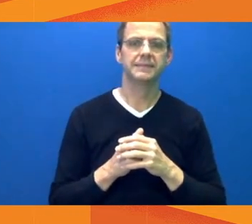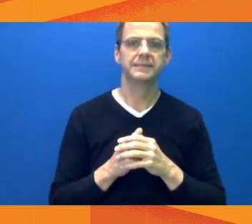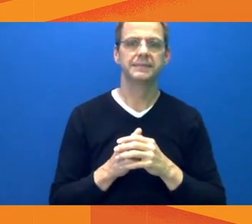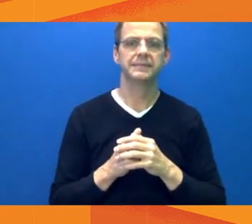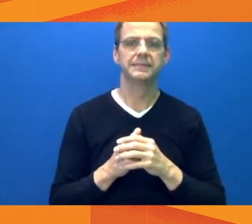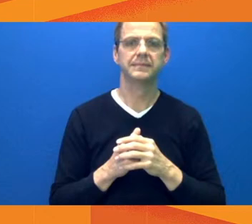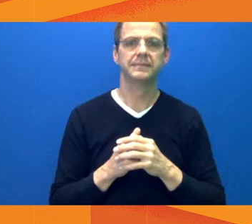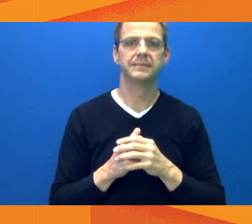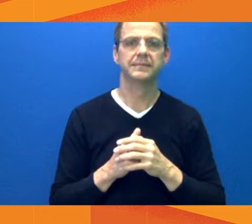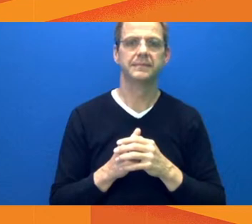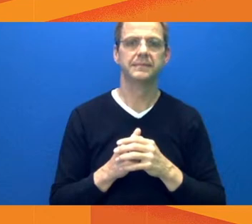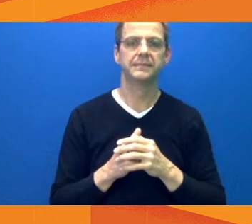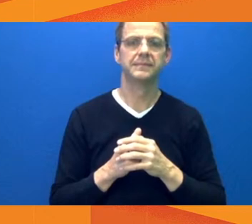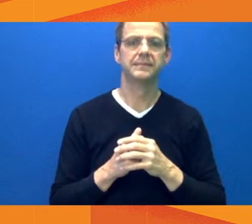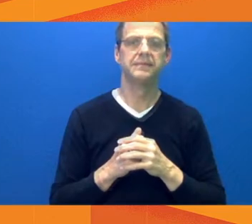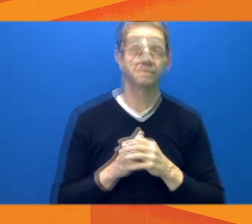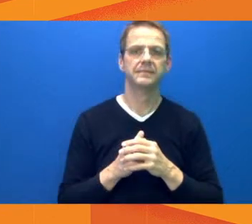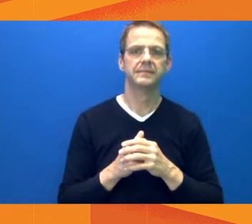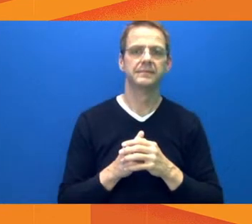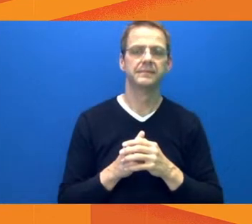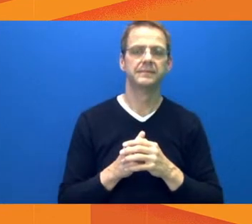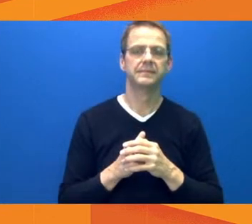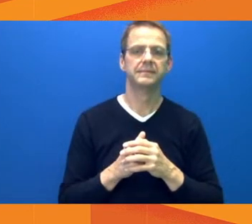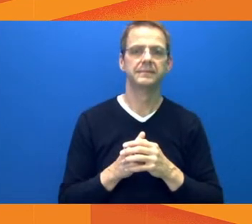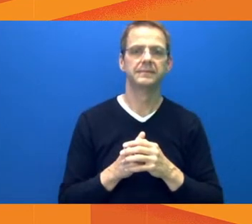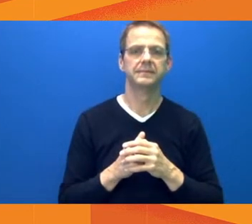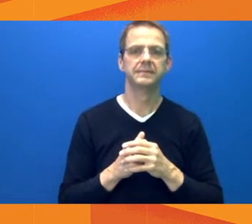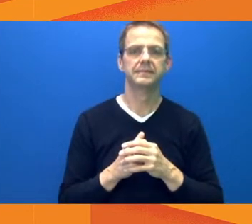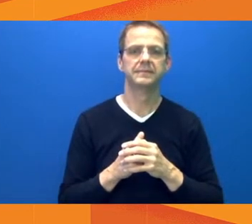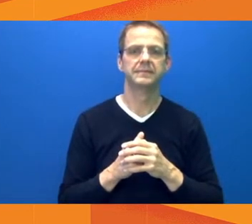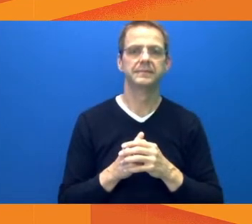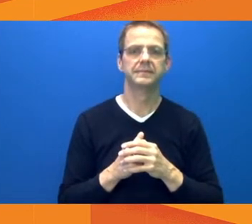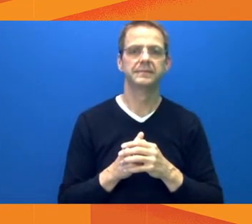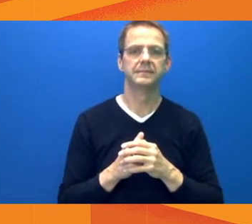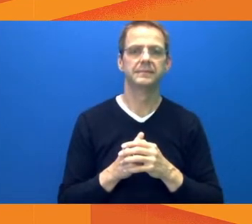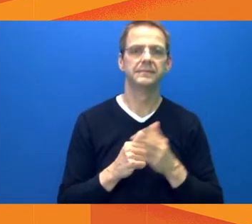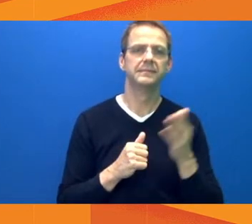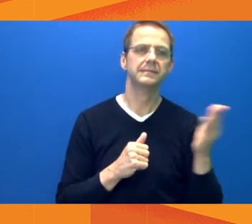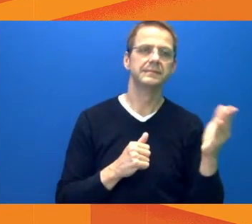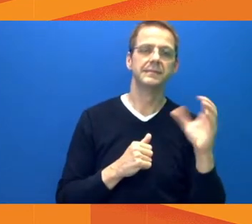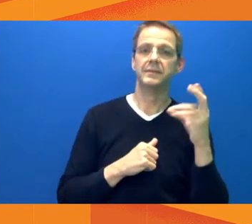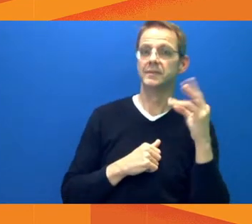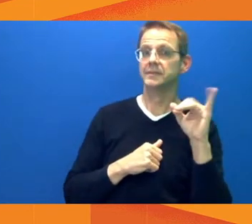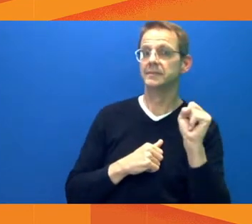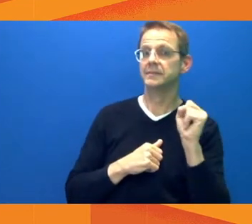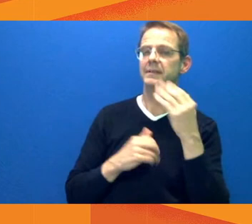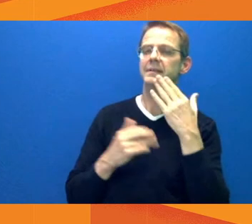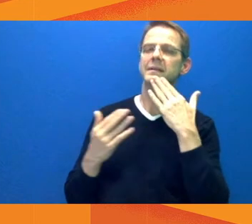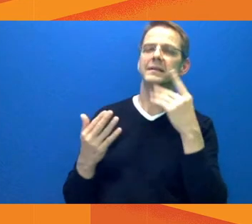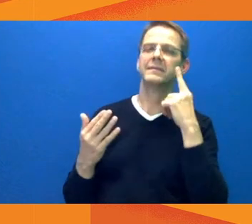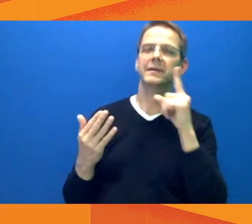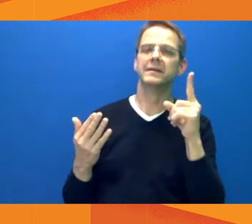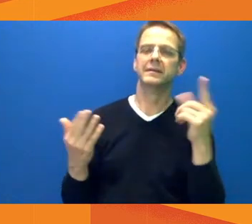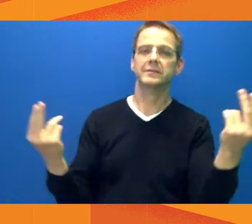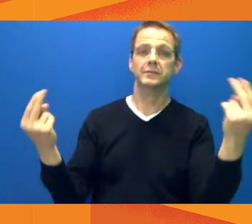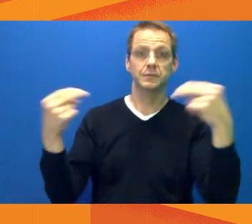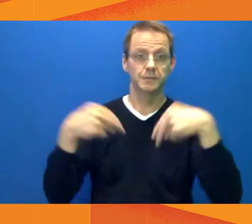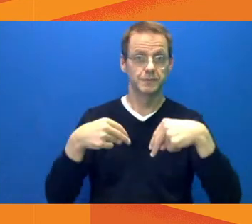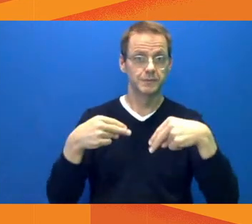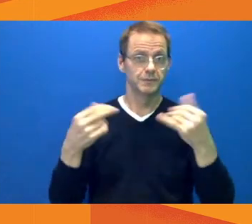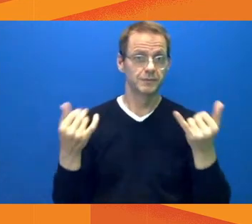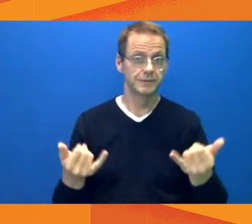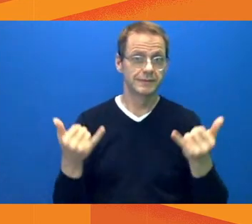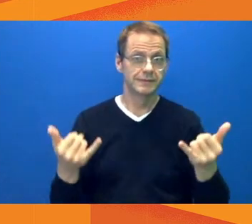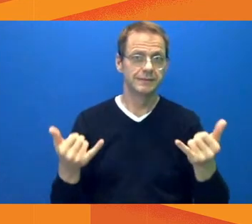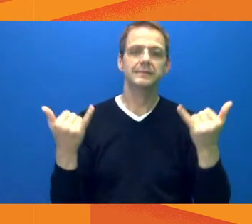Thanks, Phil, for your questions. And thanks to all the reporters for joining us today. I think that wraps up our media veil. Thanks to the mayor and city